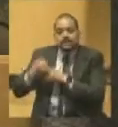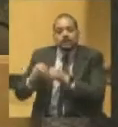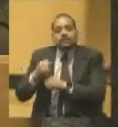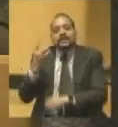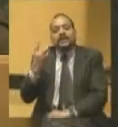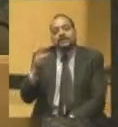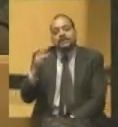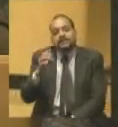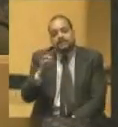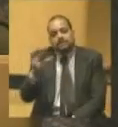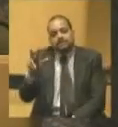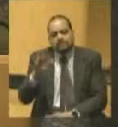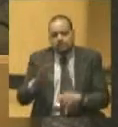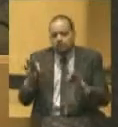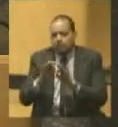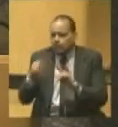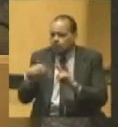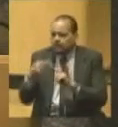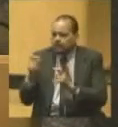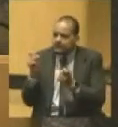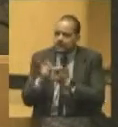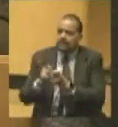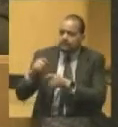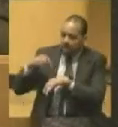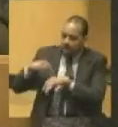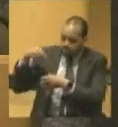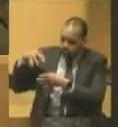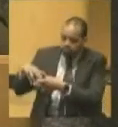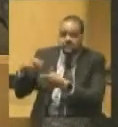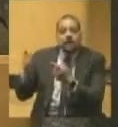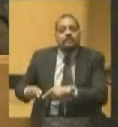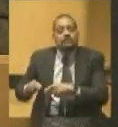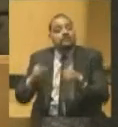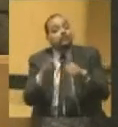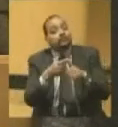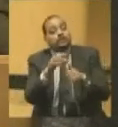thing to help us understand them. So, I'm going to begin with Connecticut.